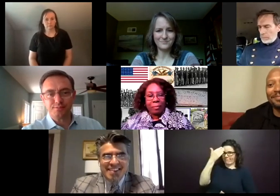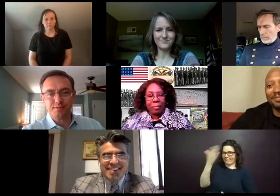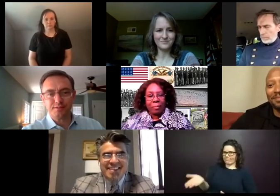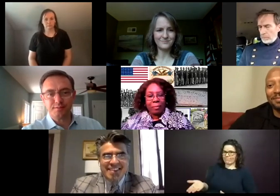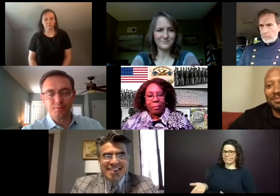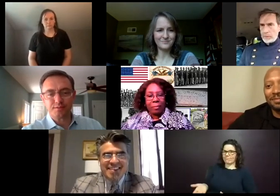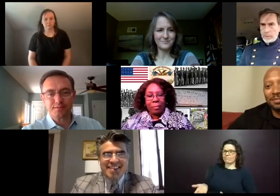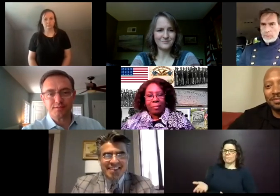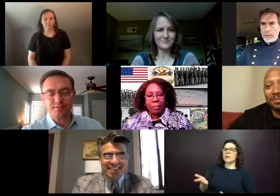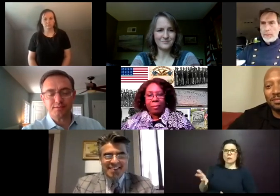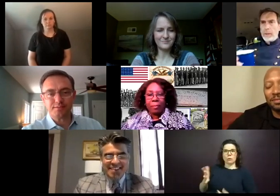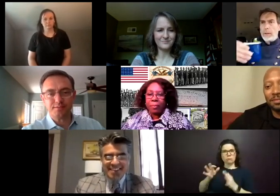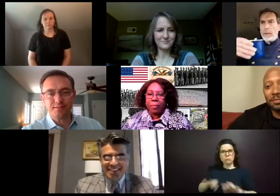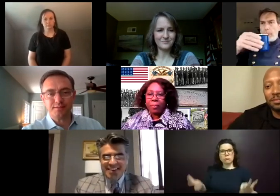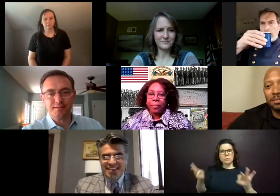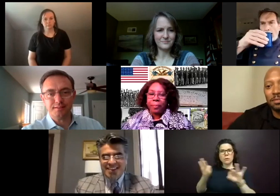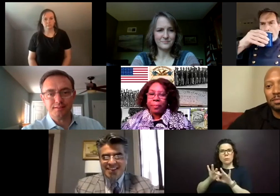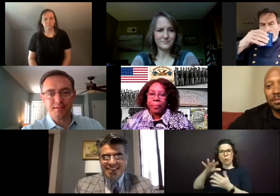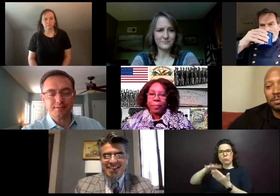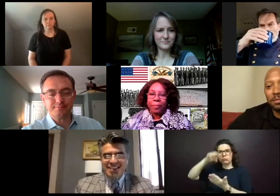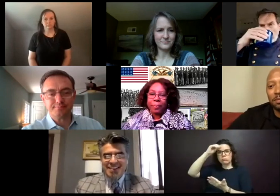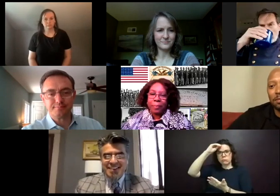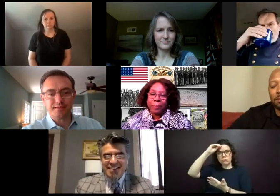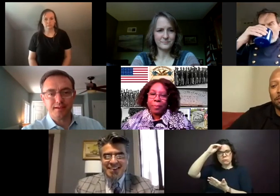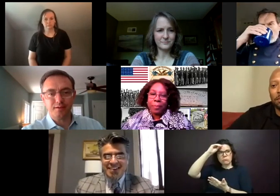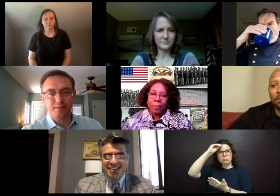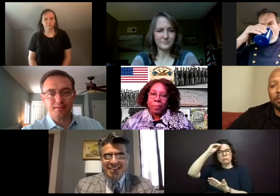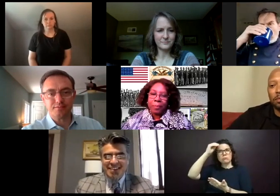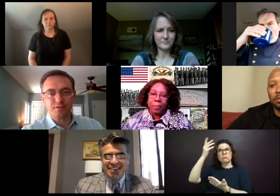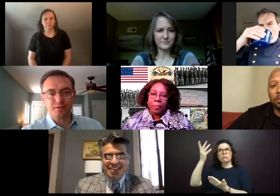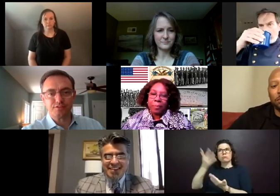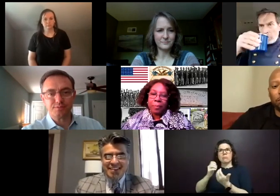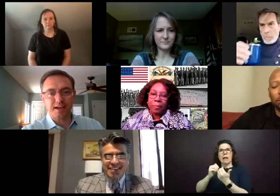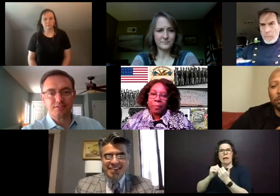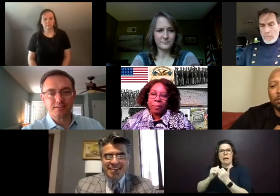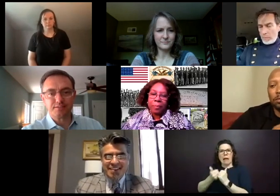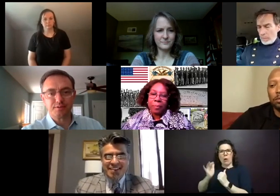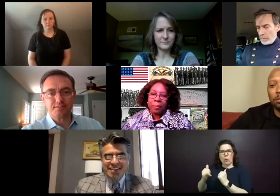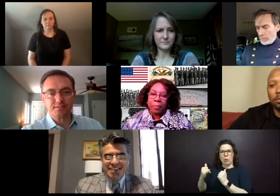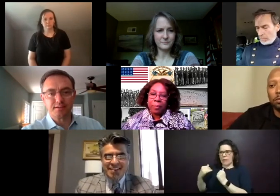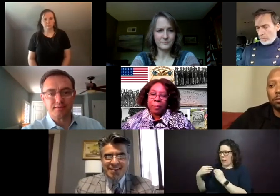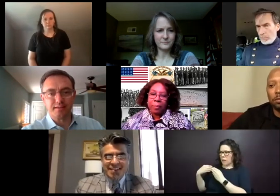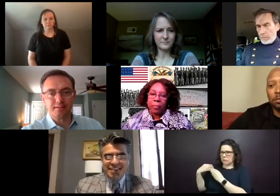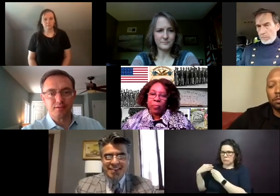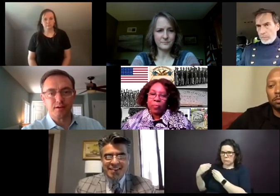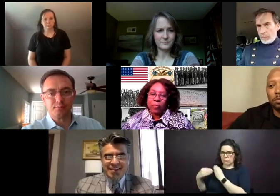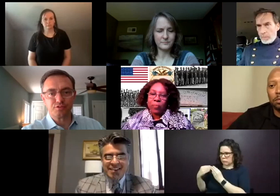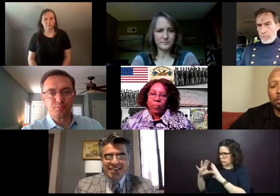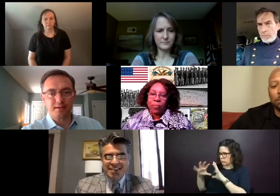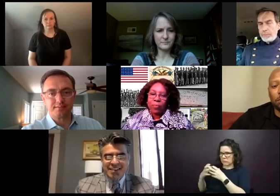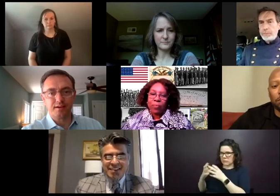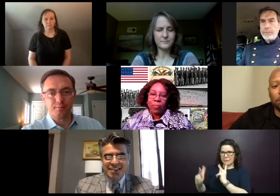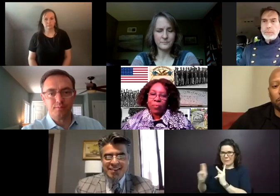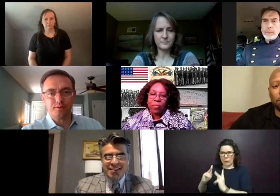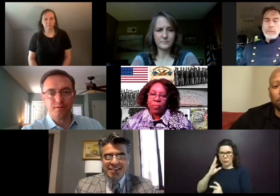it's really important to hear, um, how that generation was actually experiencing that incredibly